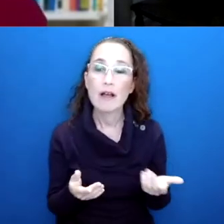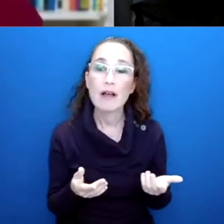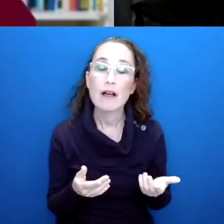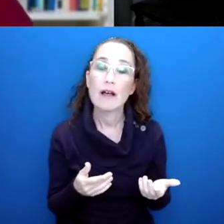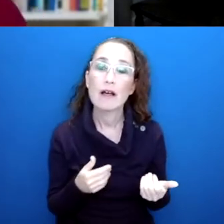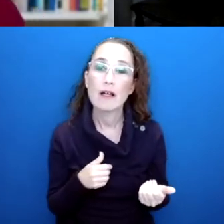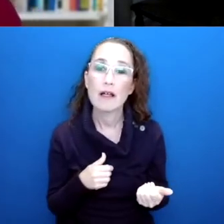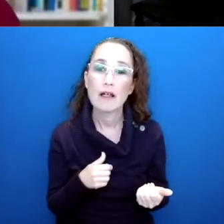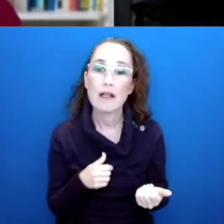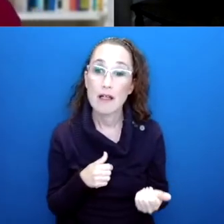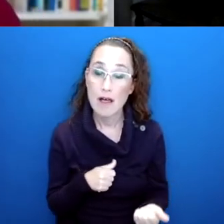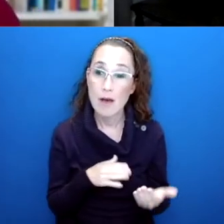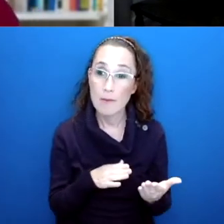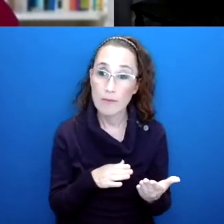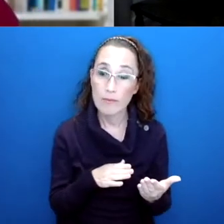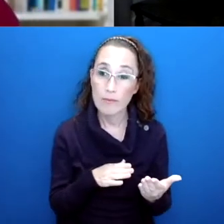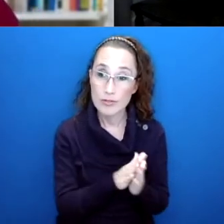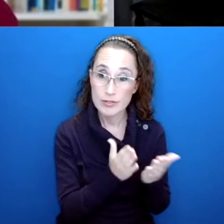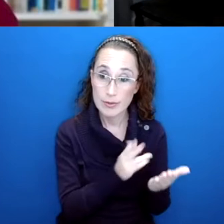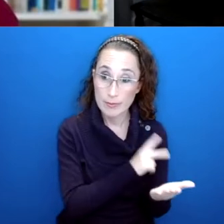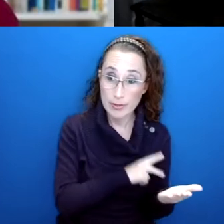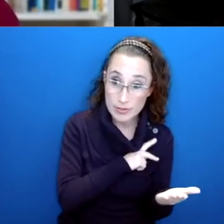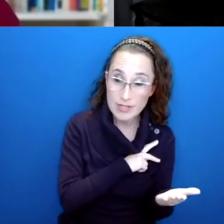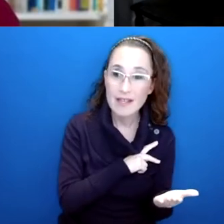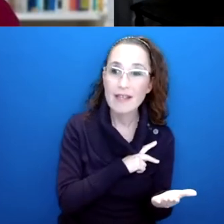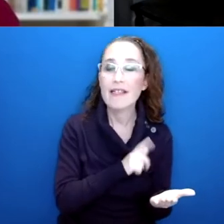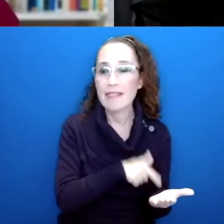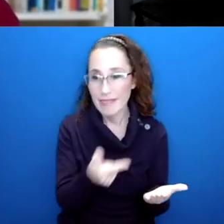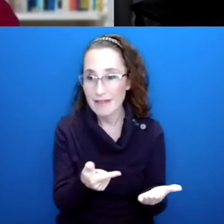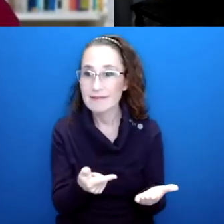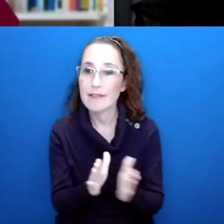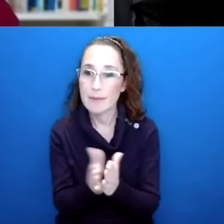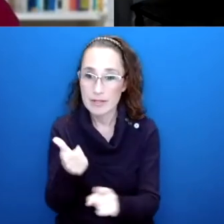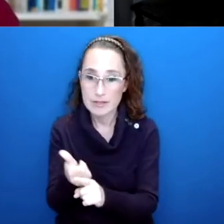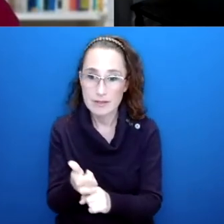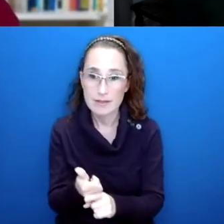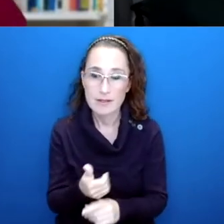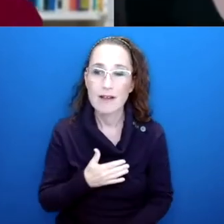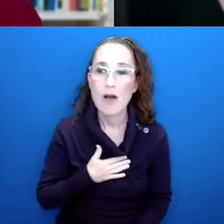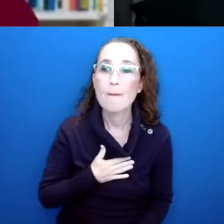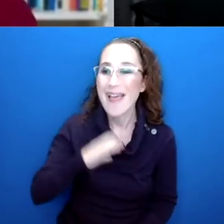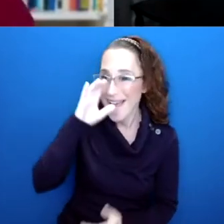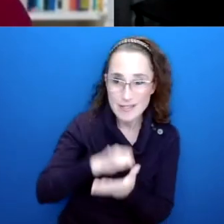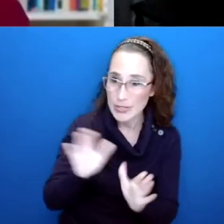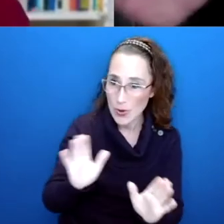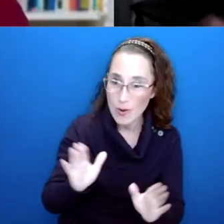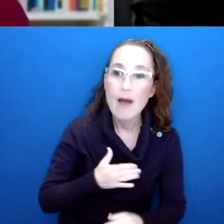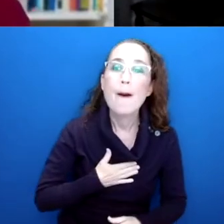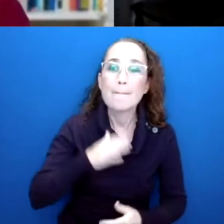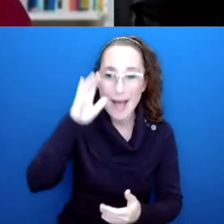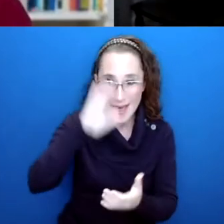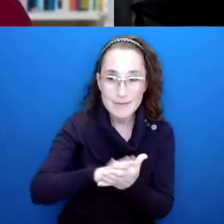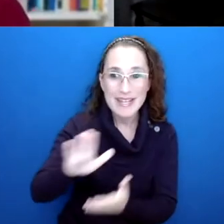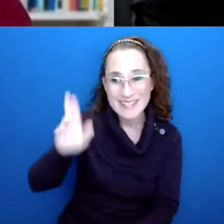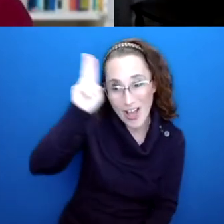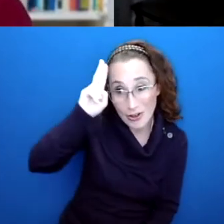by extension in the book? Yeah. Oh, first, I should clarify. My husband's uncle was skeptical. Okay. All right. All right. husband in